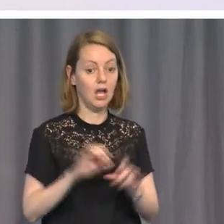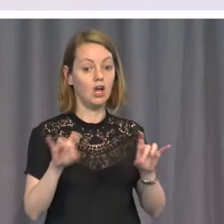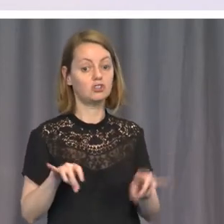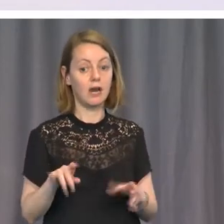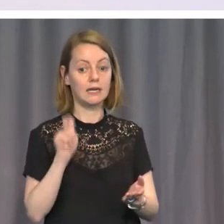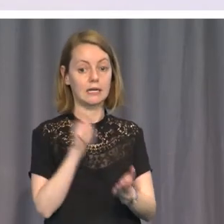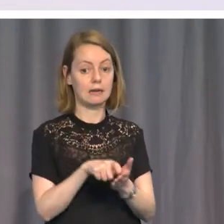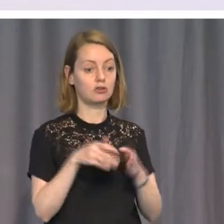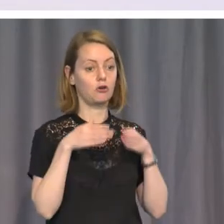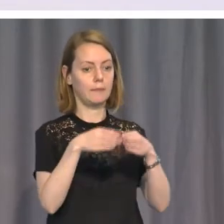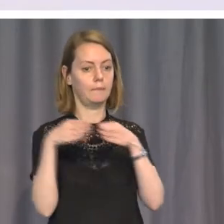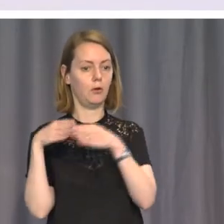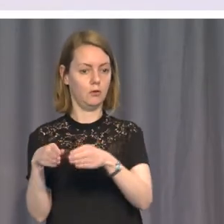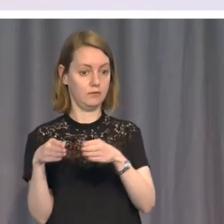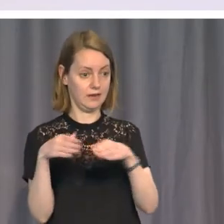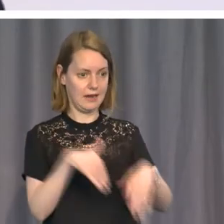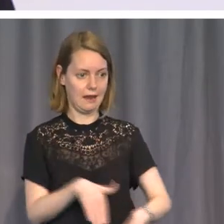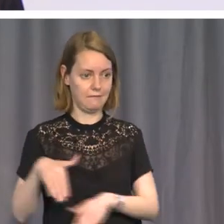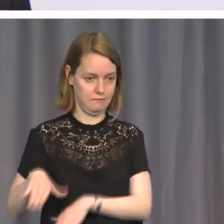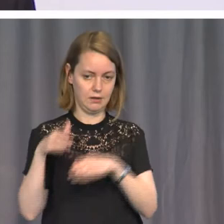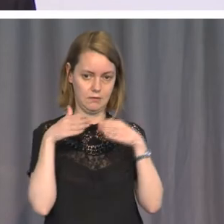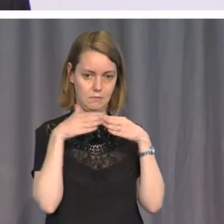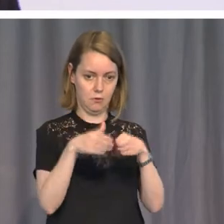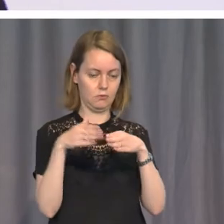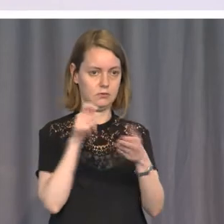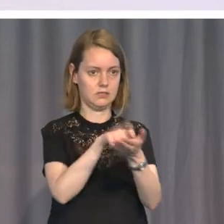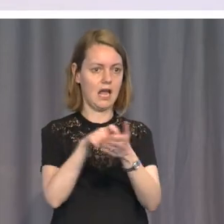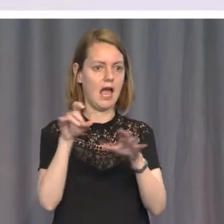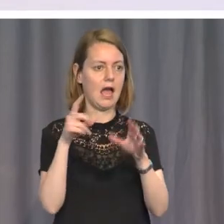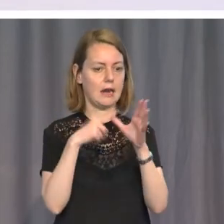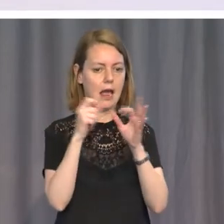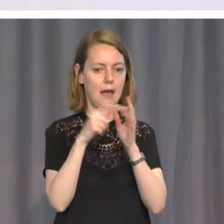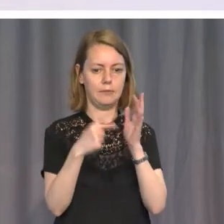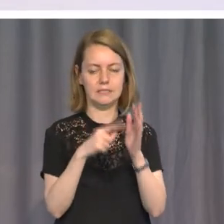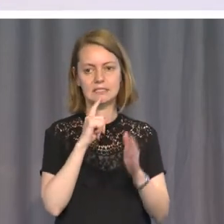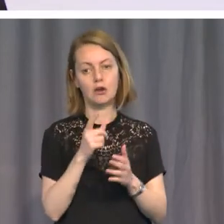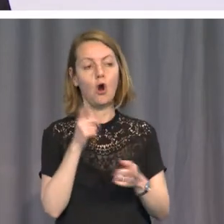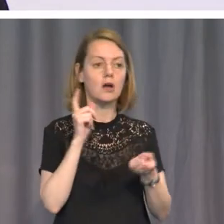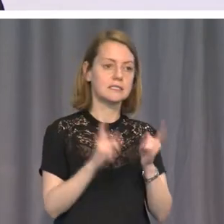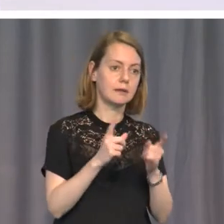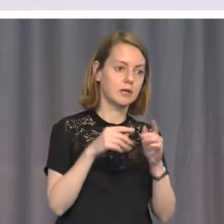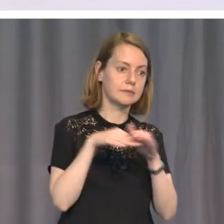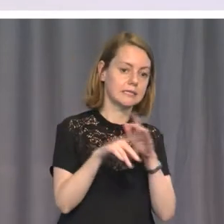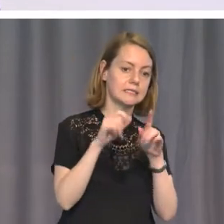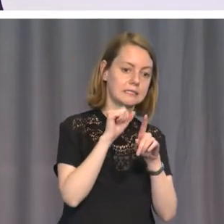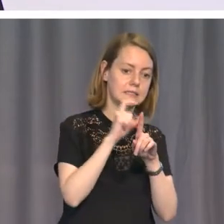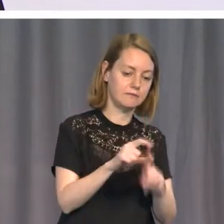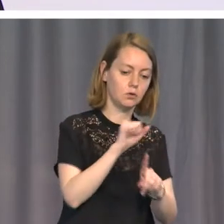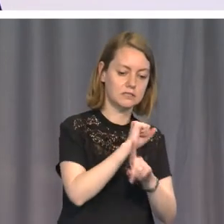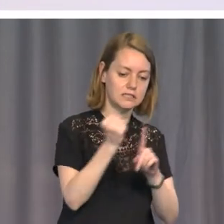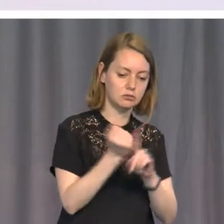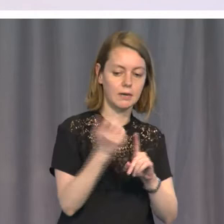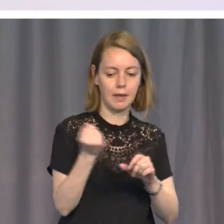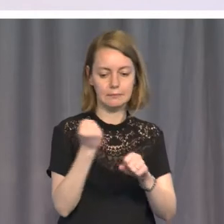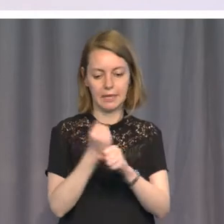its gunboats, and Mr. Abbott defended the government. I quote, sometimes in difficult circumstances, difficult